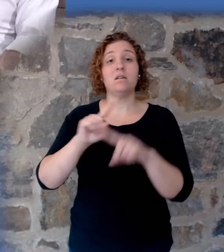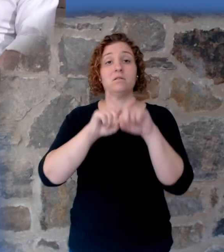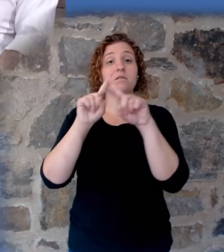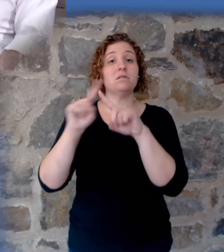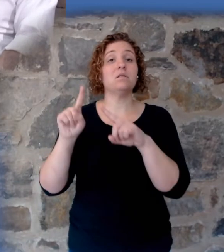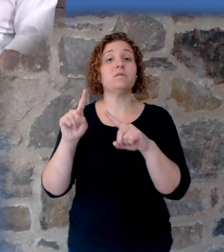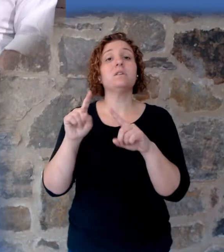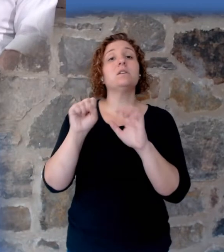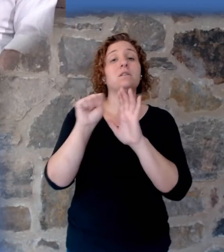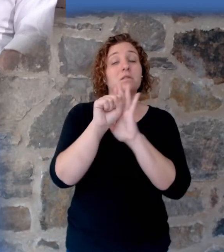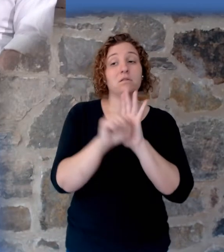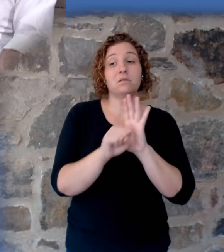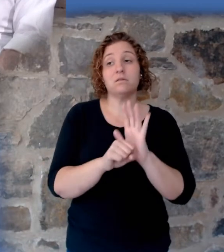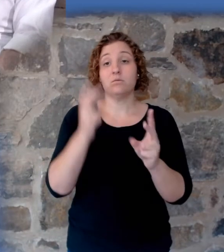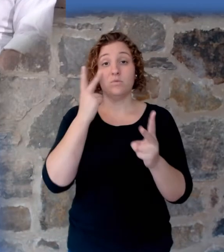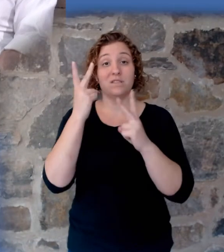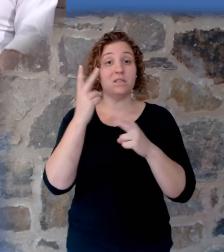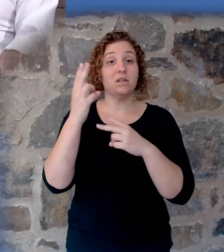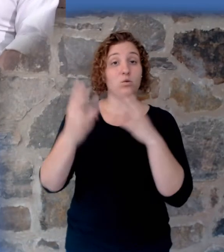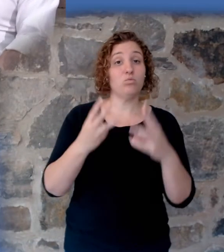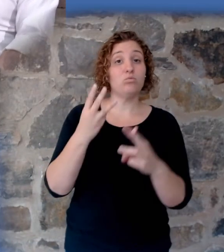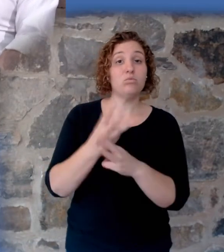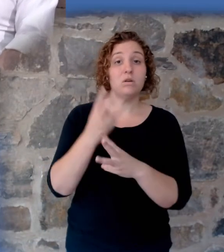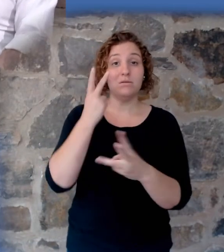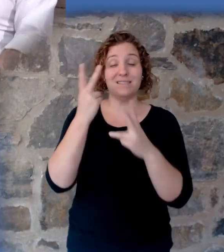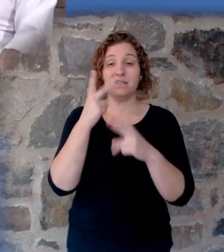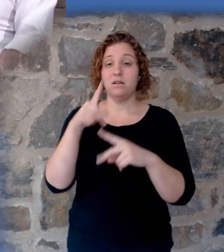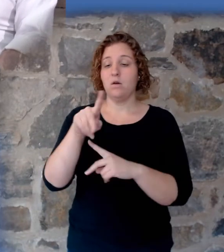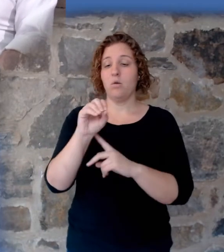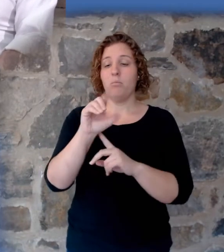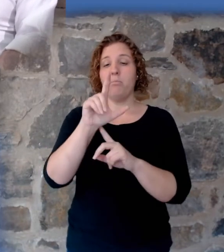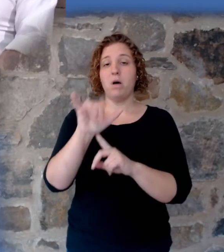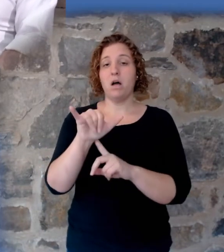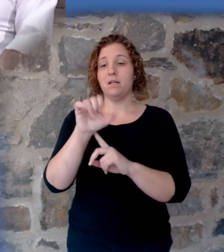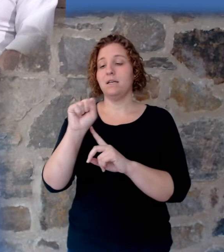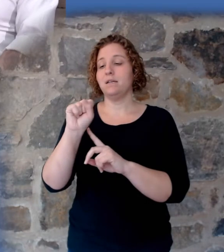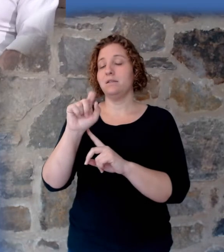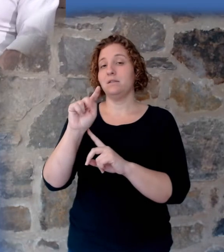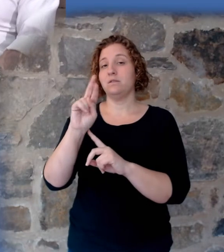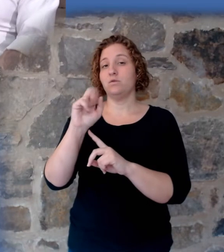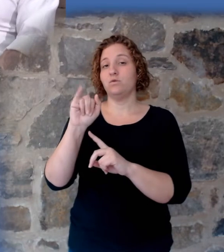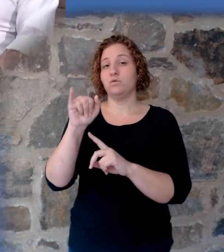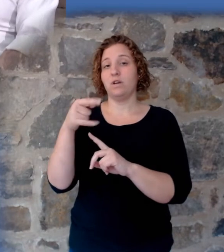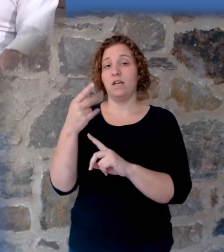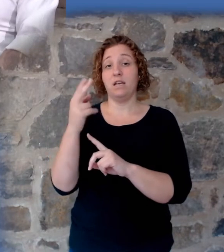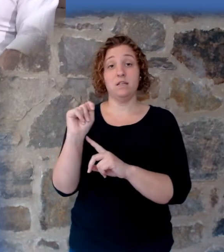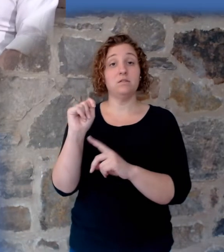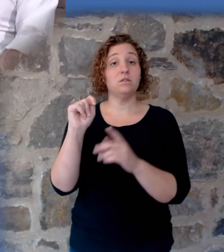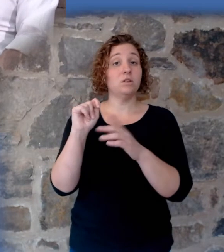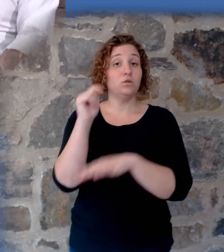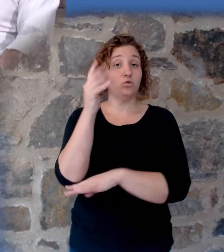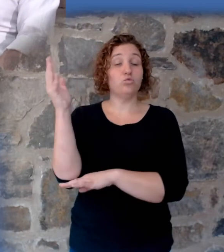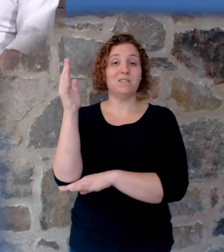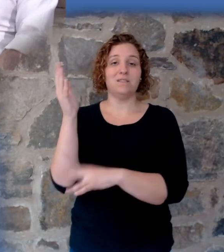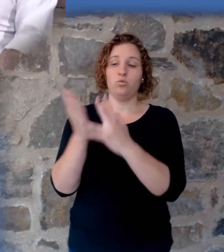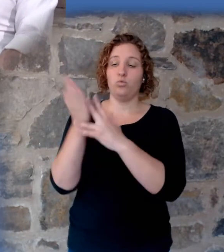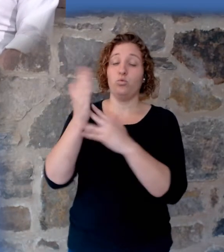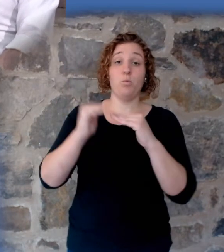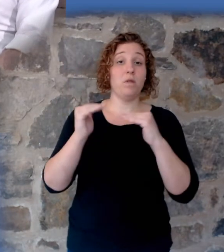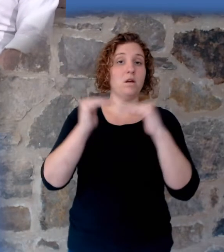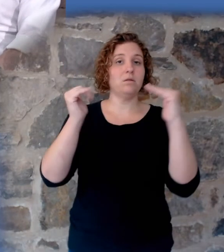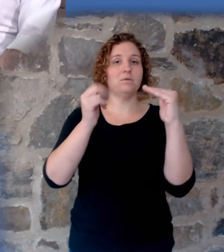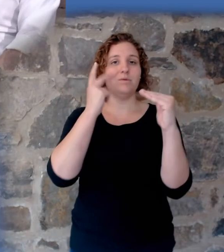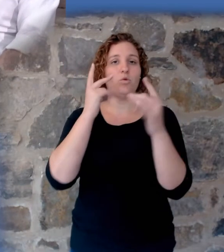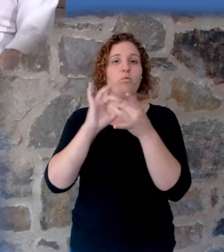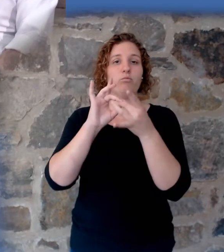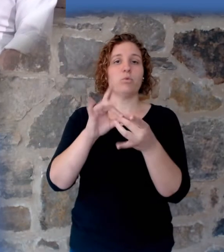found around the world, these polystrate trees that are going through these different layers. And again, often found with coal. Here they are in France and again,